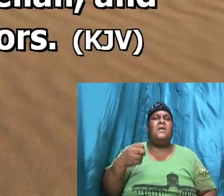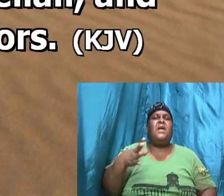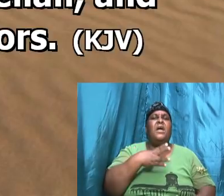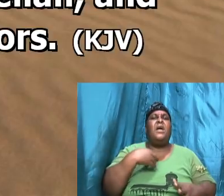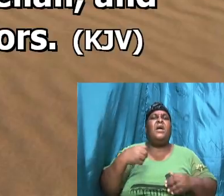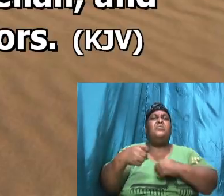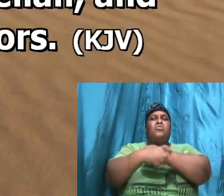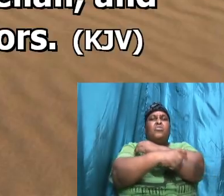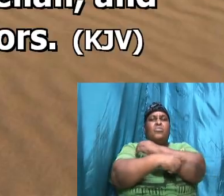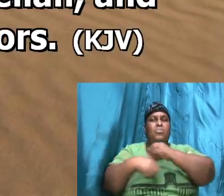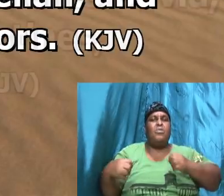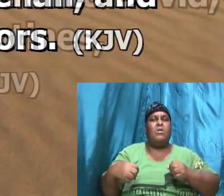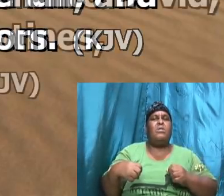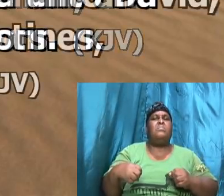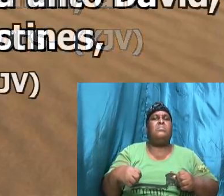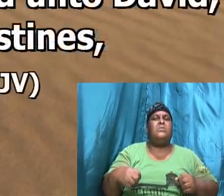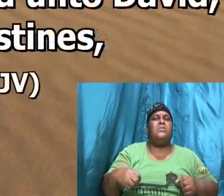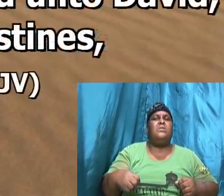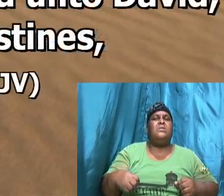the threshing floors